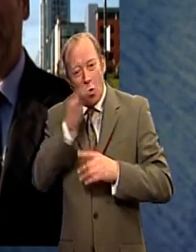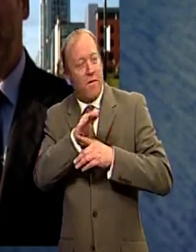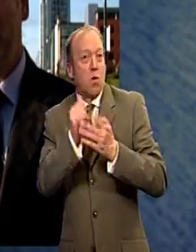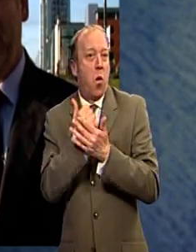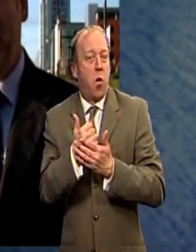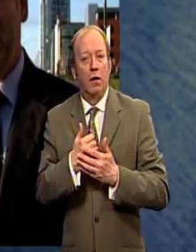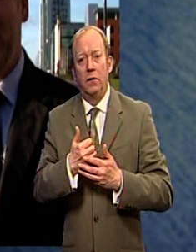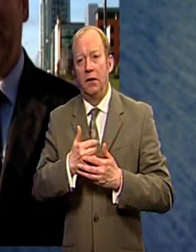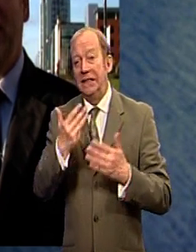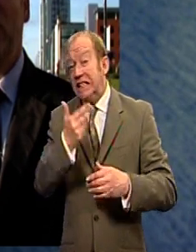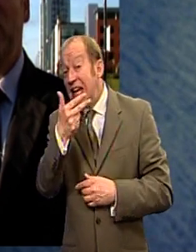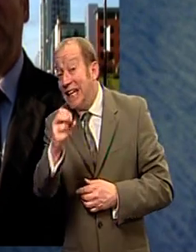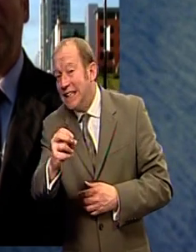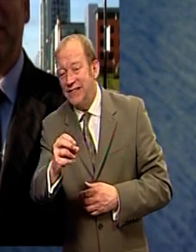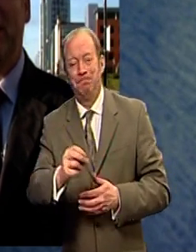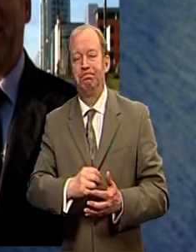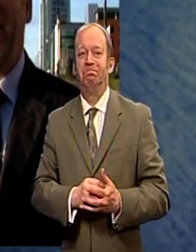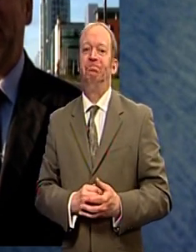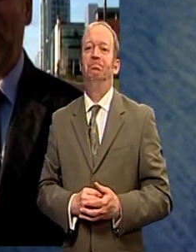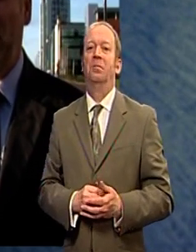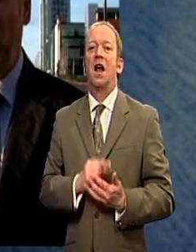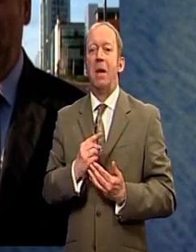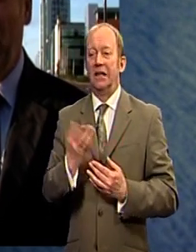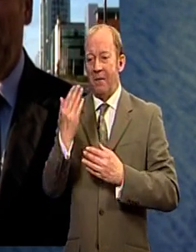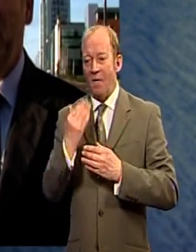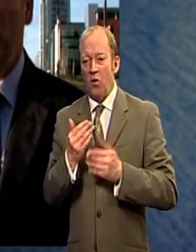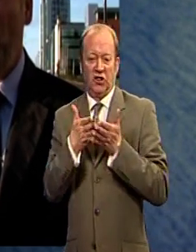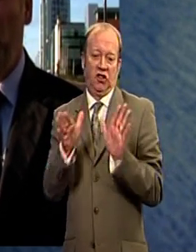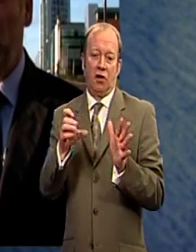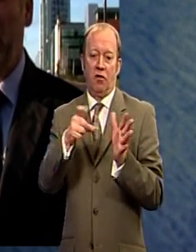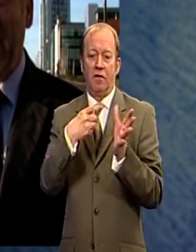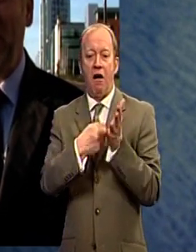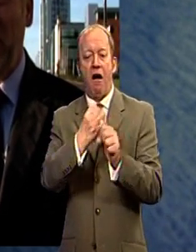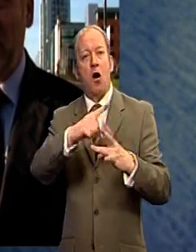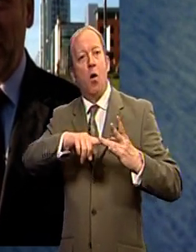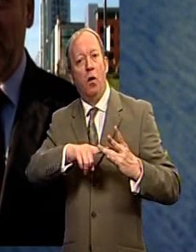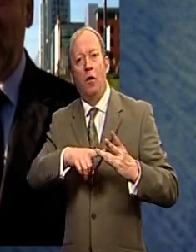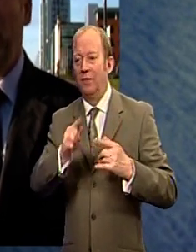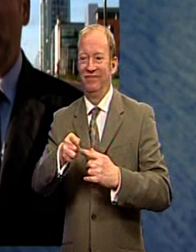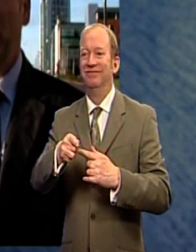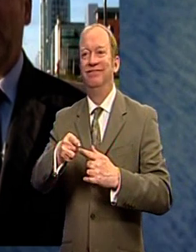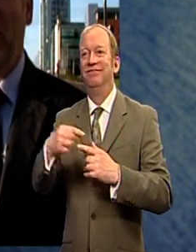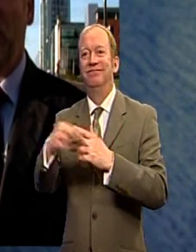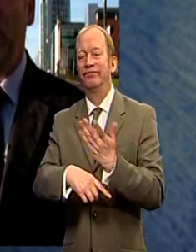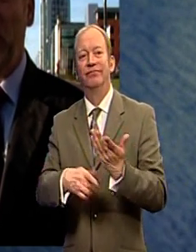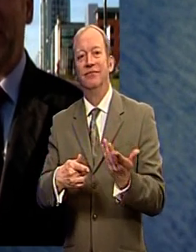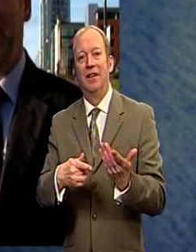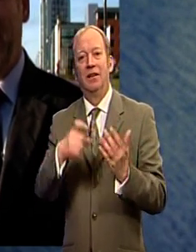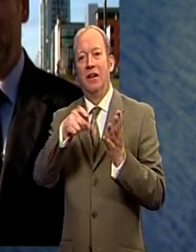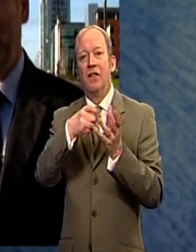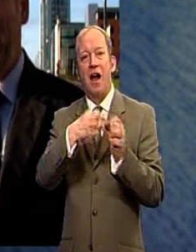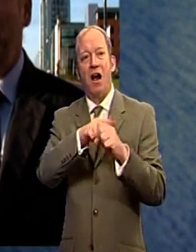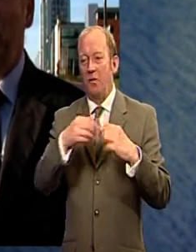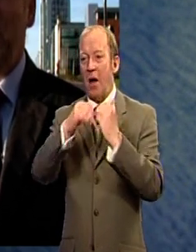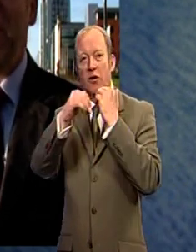time, those areas that were previously handling general cargo that at one point became redundant because the cargo had moved into